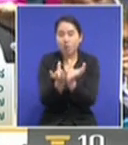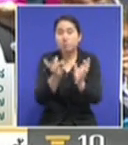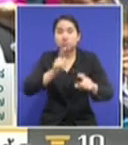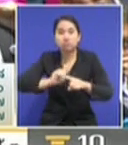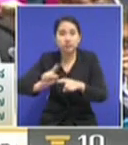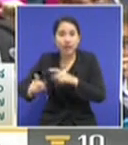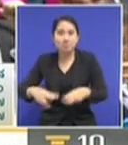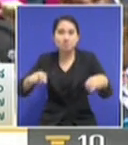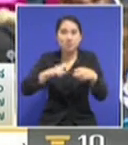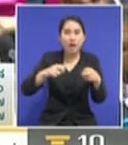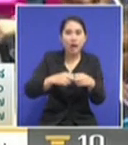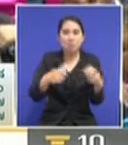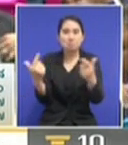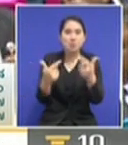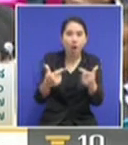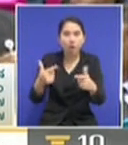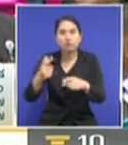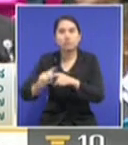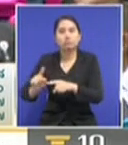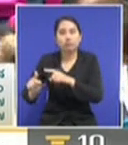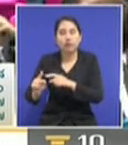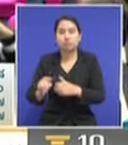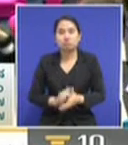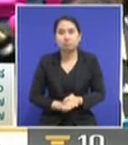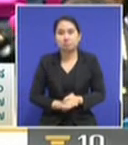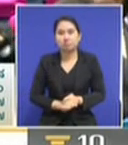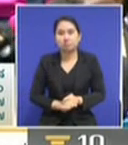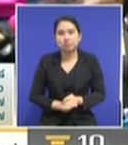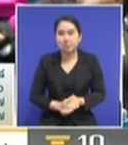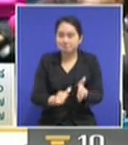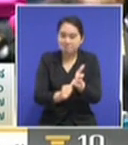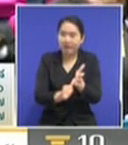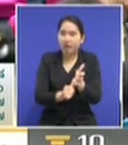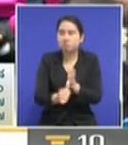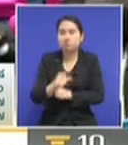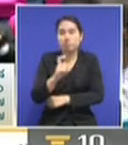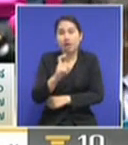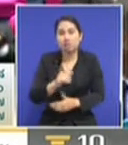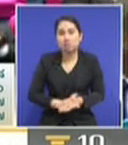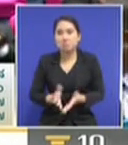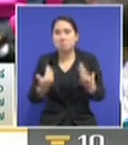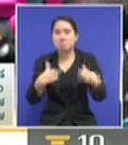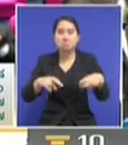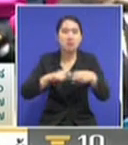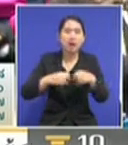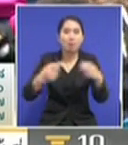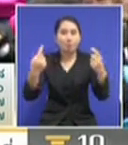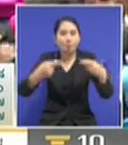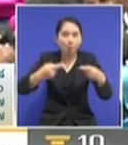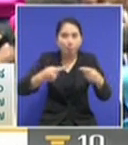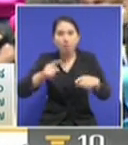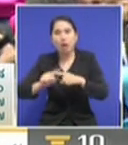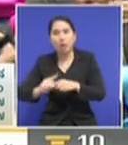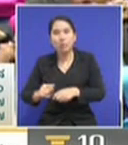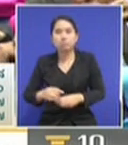And perhaps people are watching this quite closely, what she is going to say